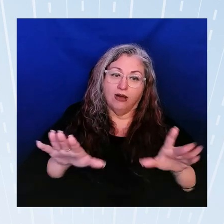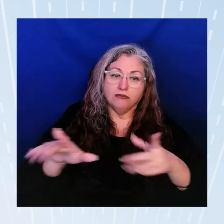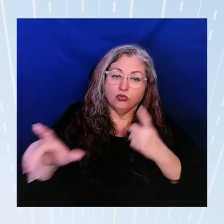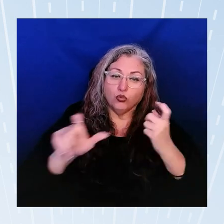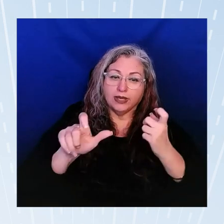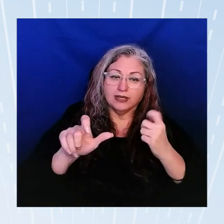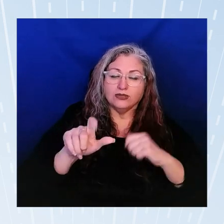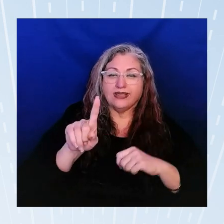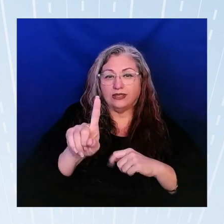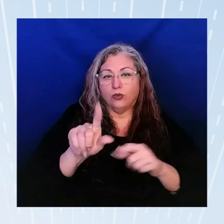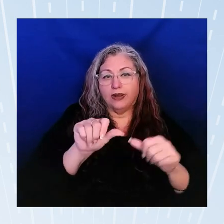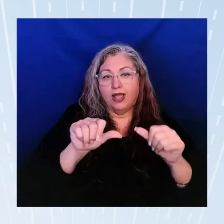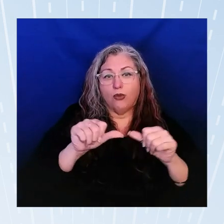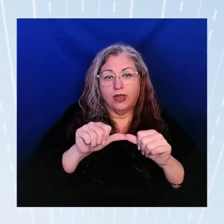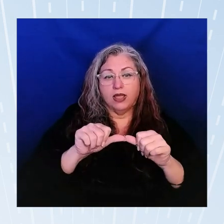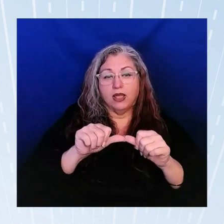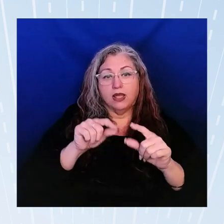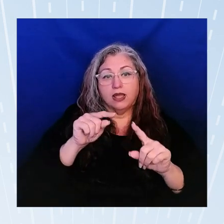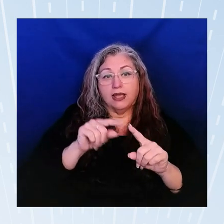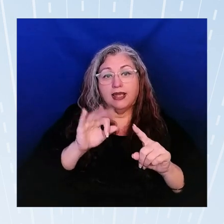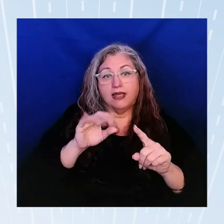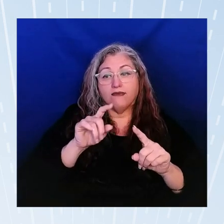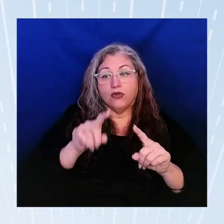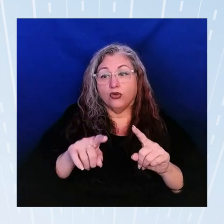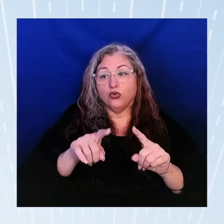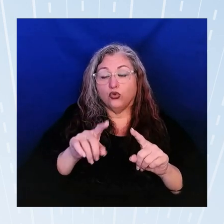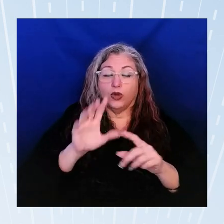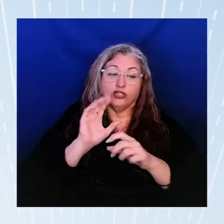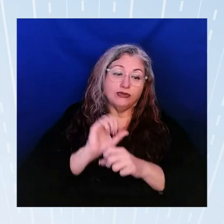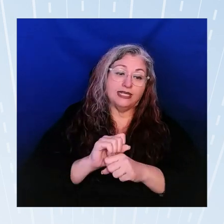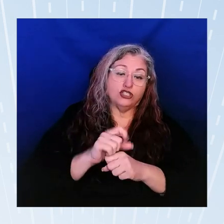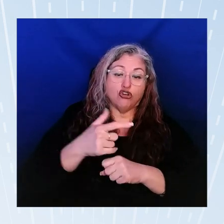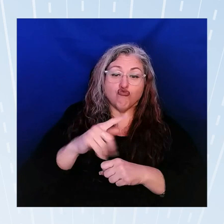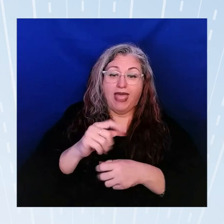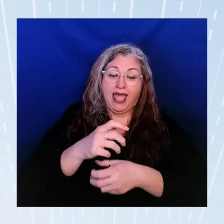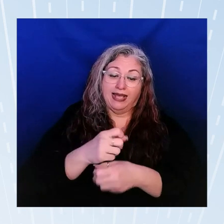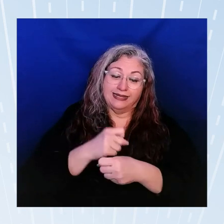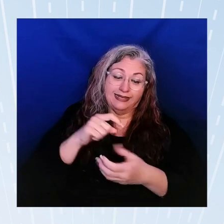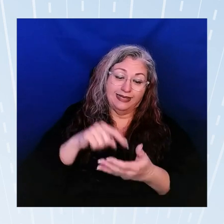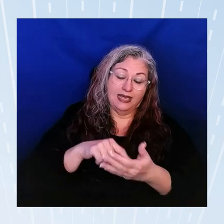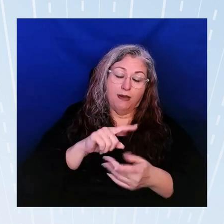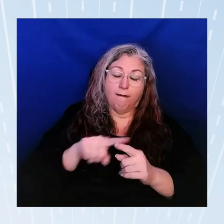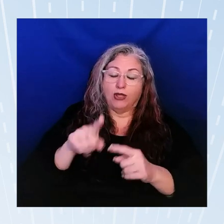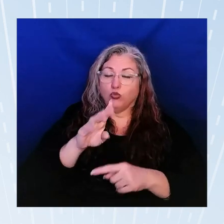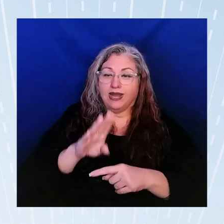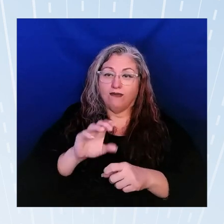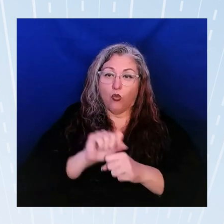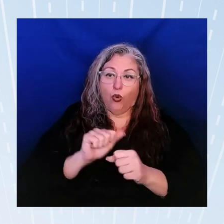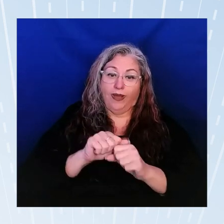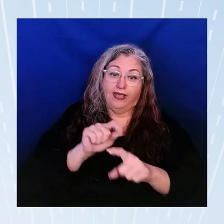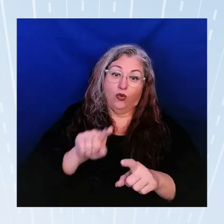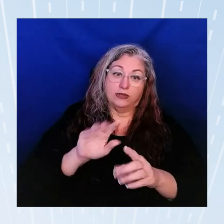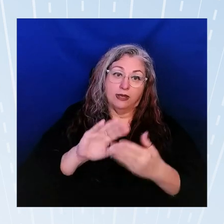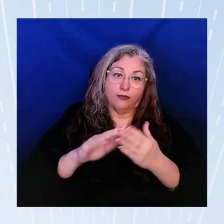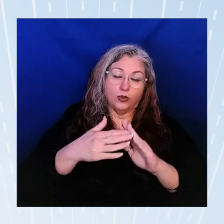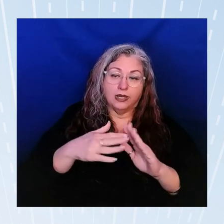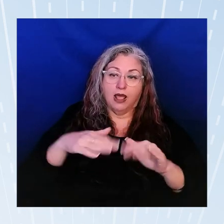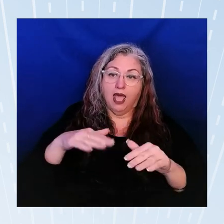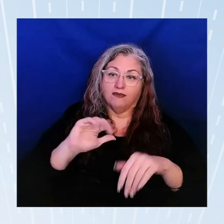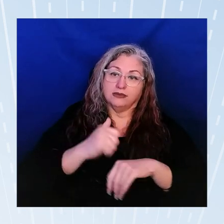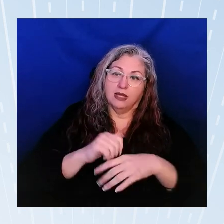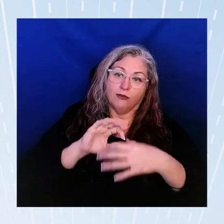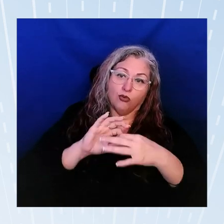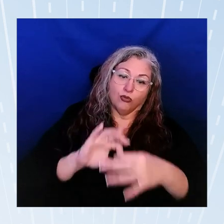where if you you know your traditional grantees that you've always have have never worked with these communities and they don't have relationships with the